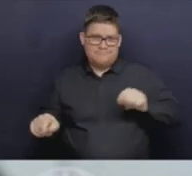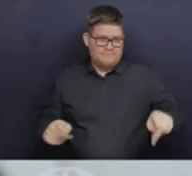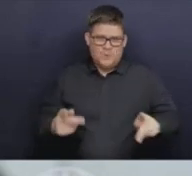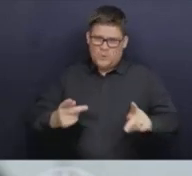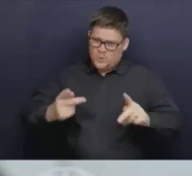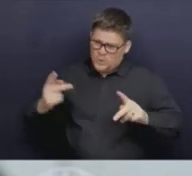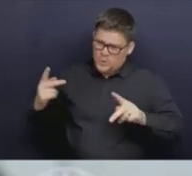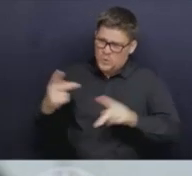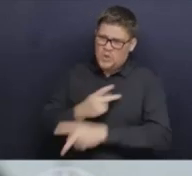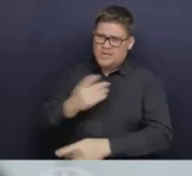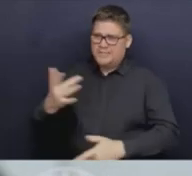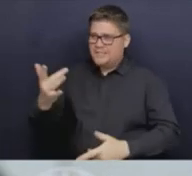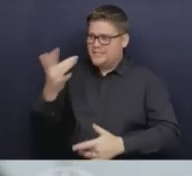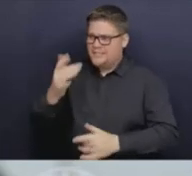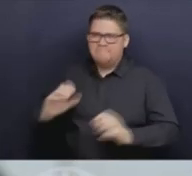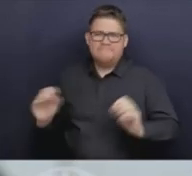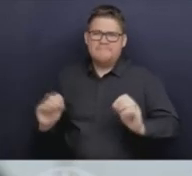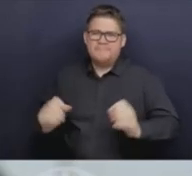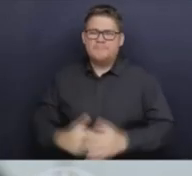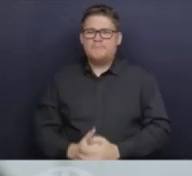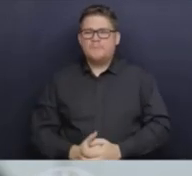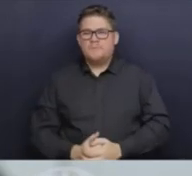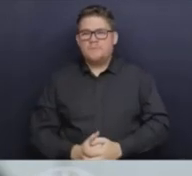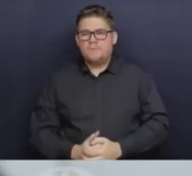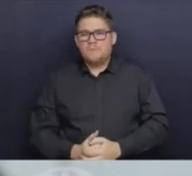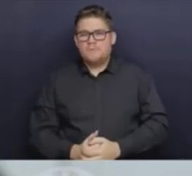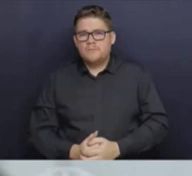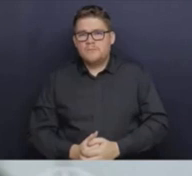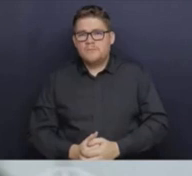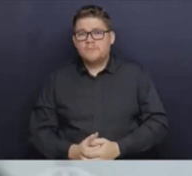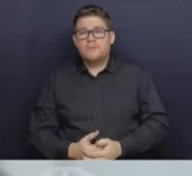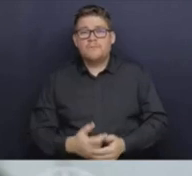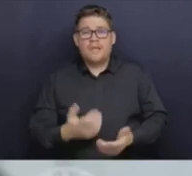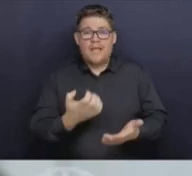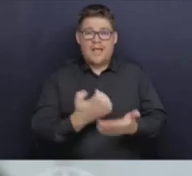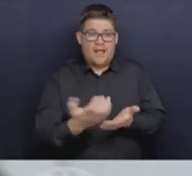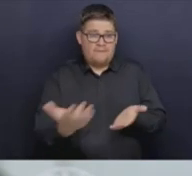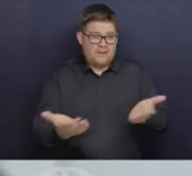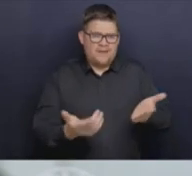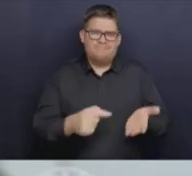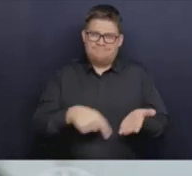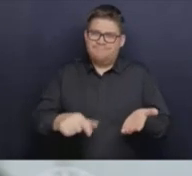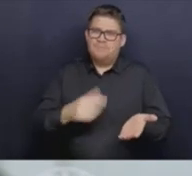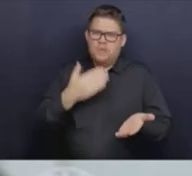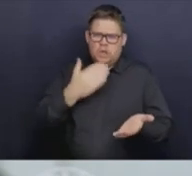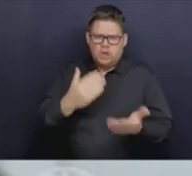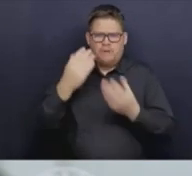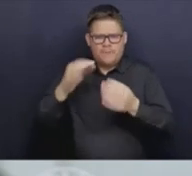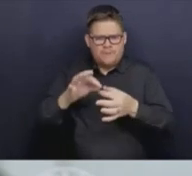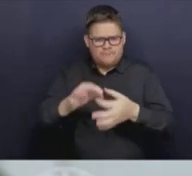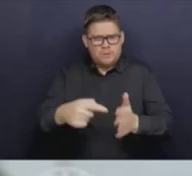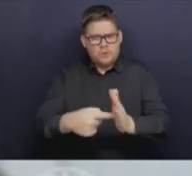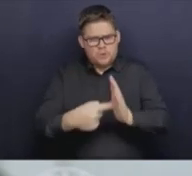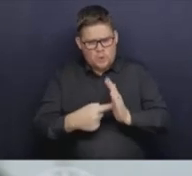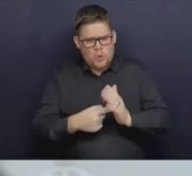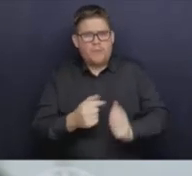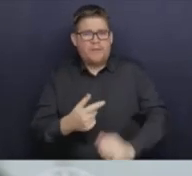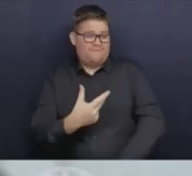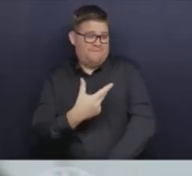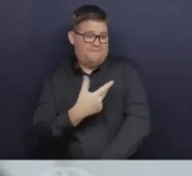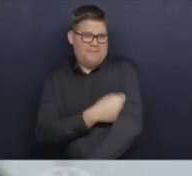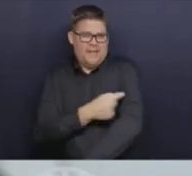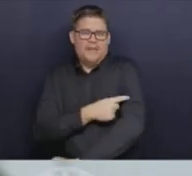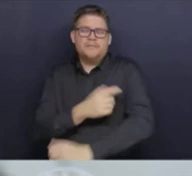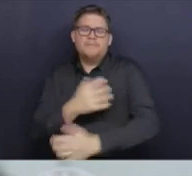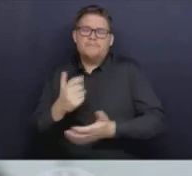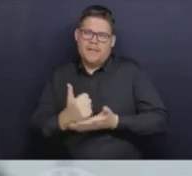that our vaccines are still providing strong protection from serious illness and death, especially if you've had the